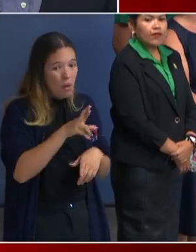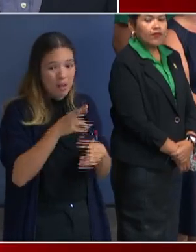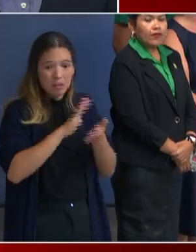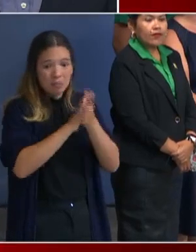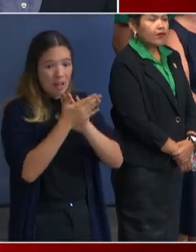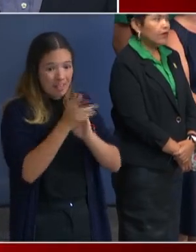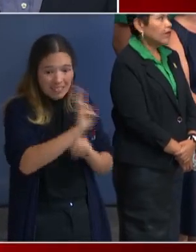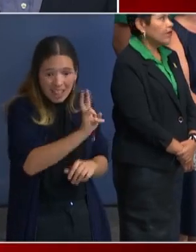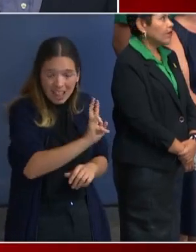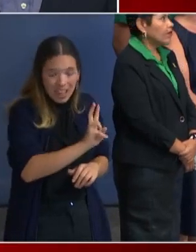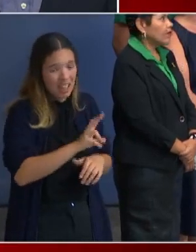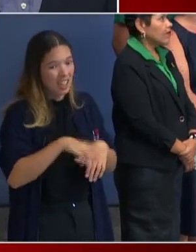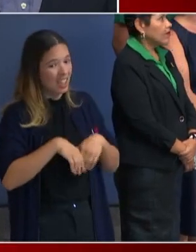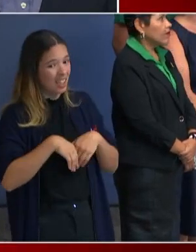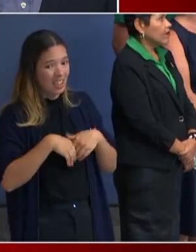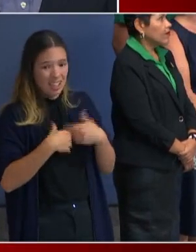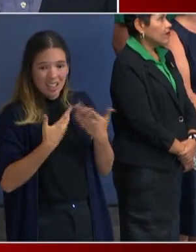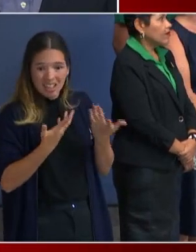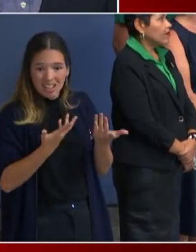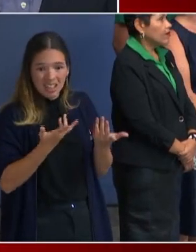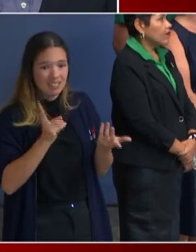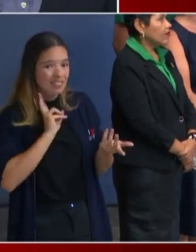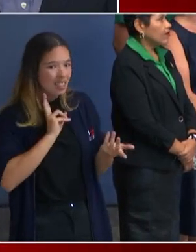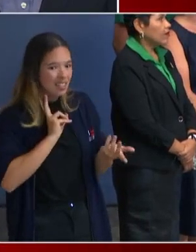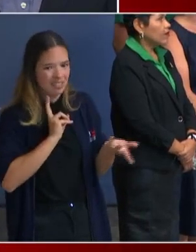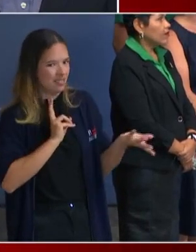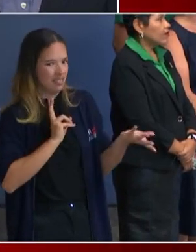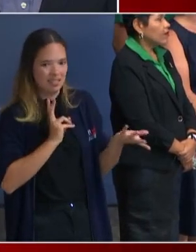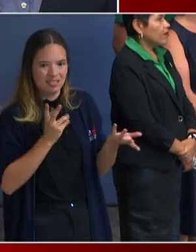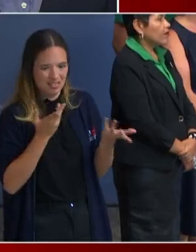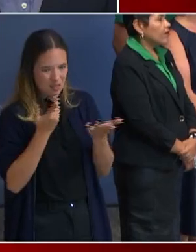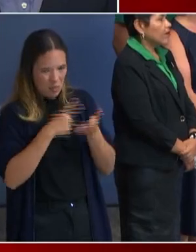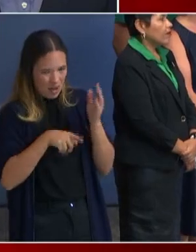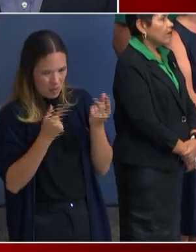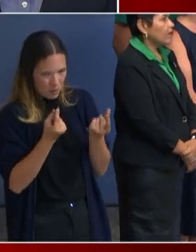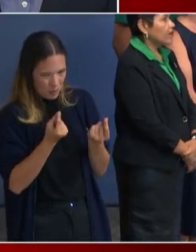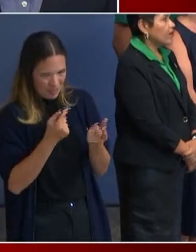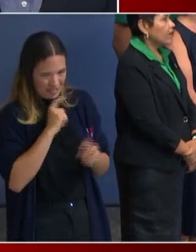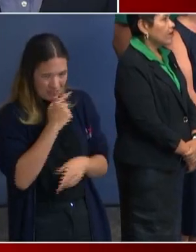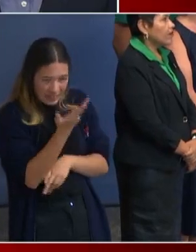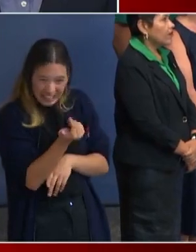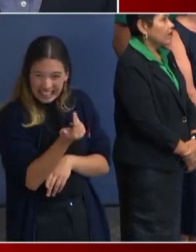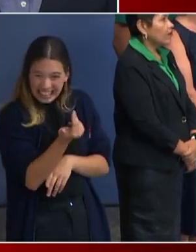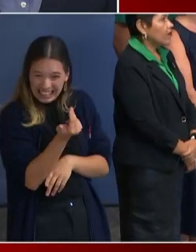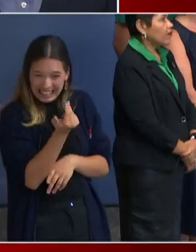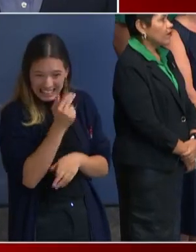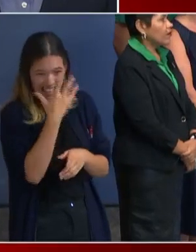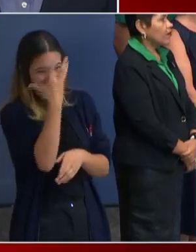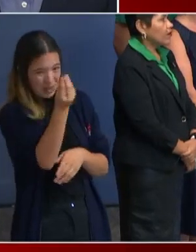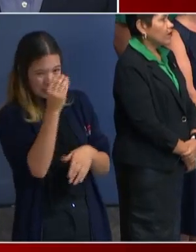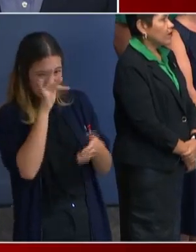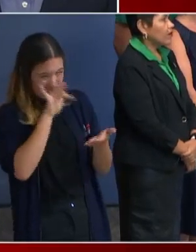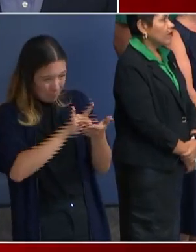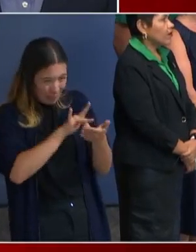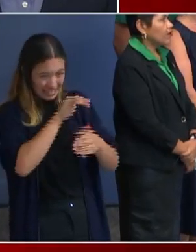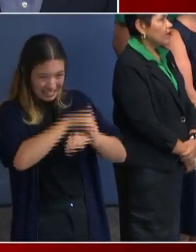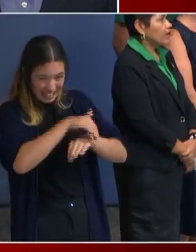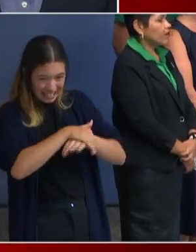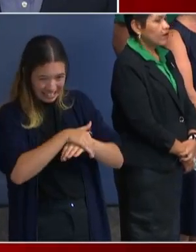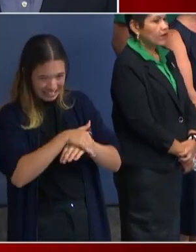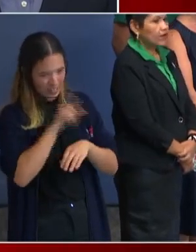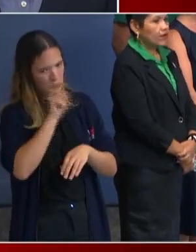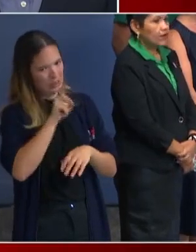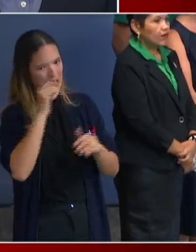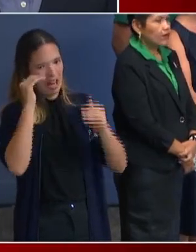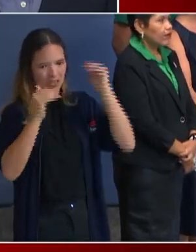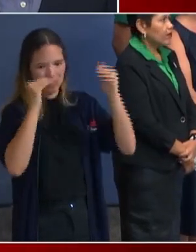So call it what you want. But if the, if a 13 year old is out in the middle of the night, they need some adult protection.